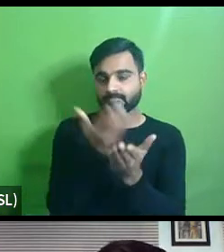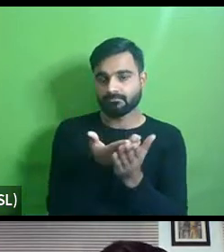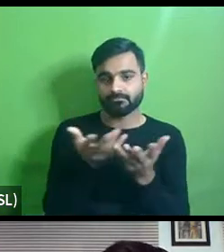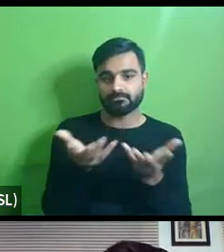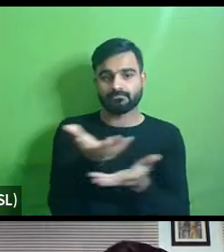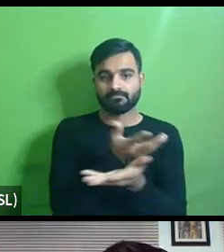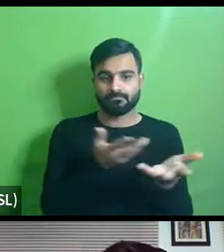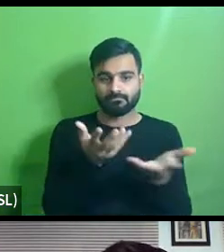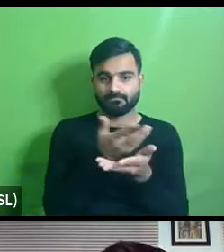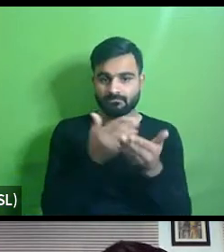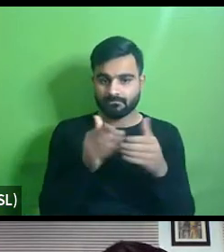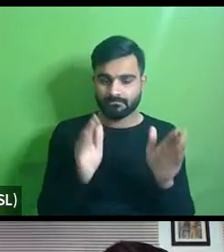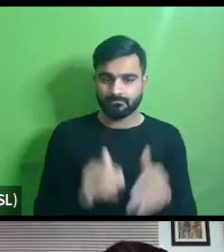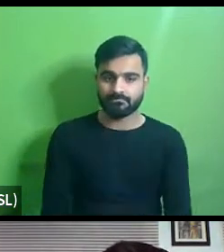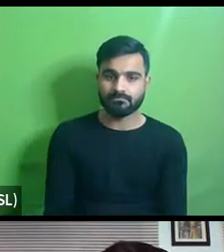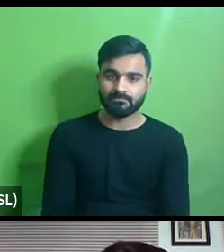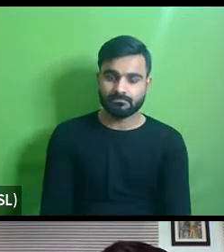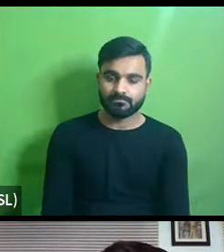discussion on this front